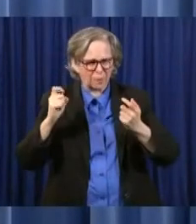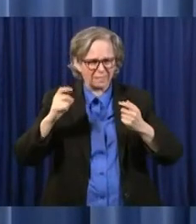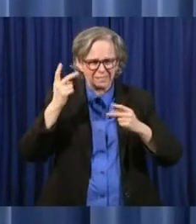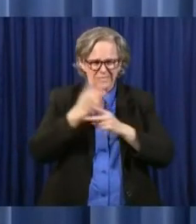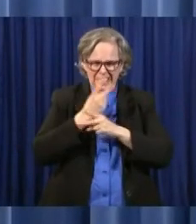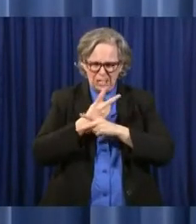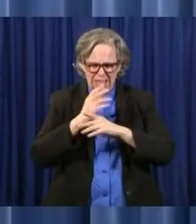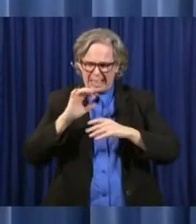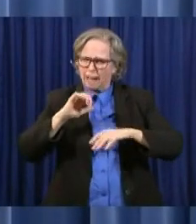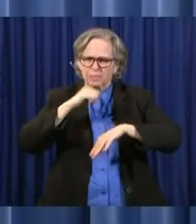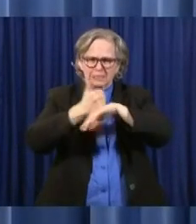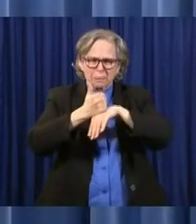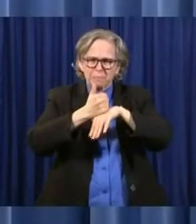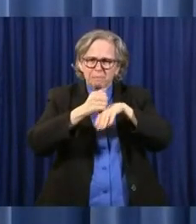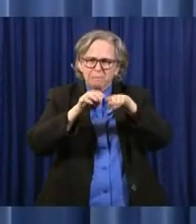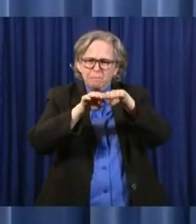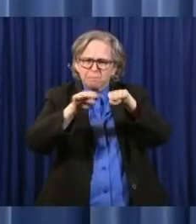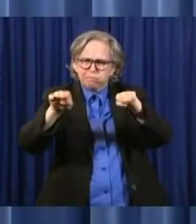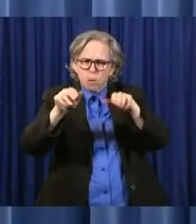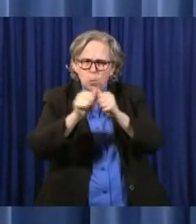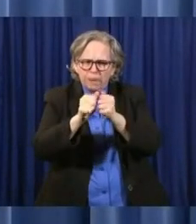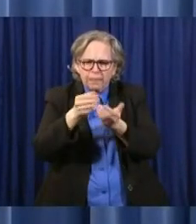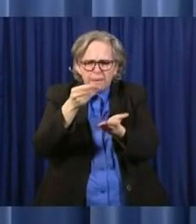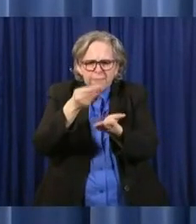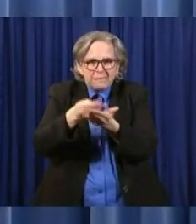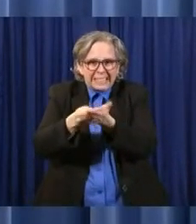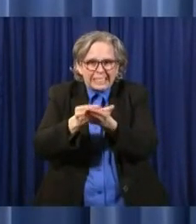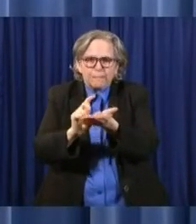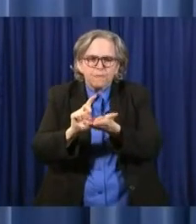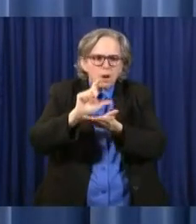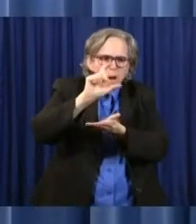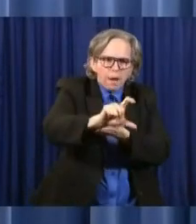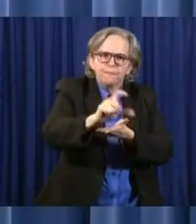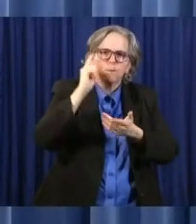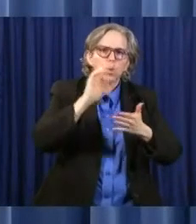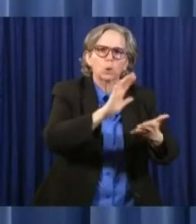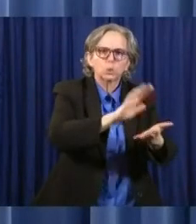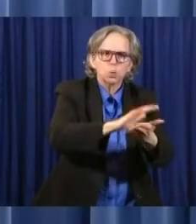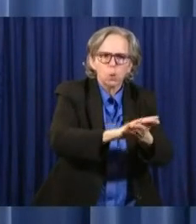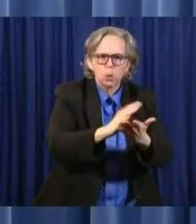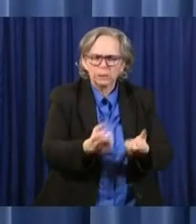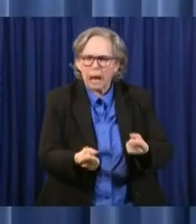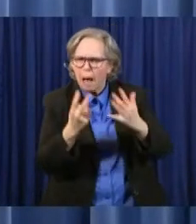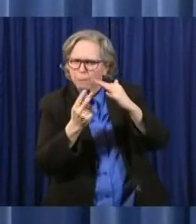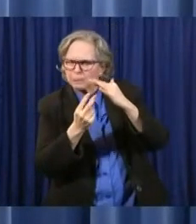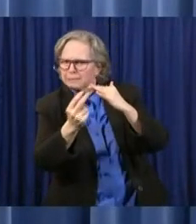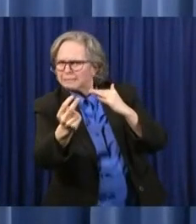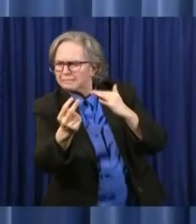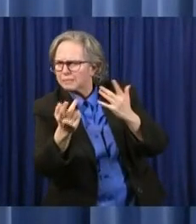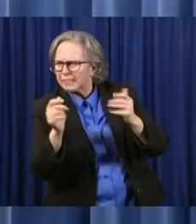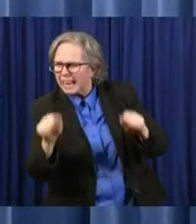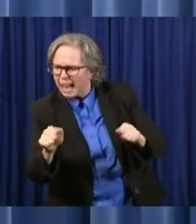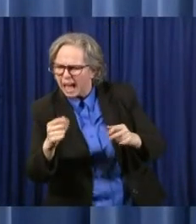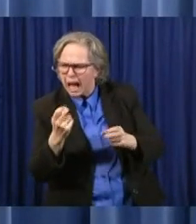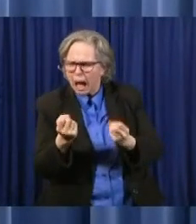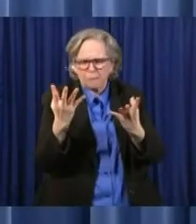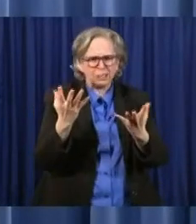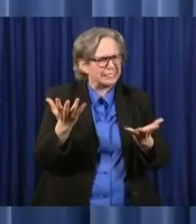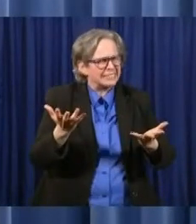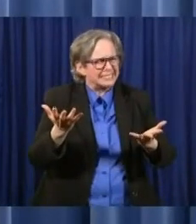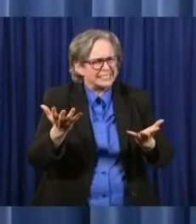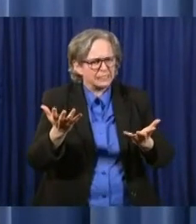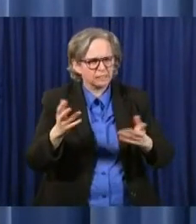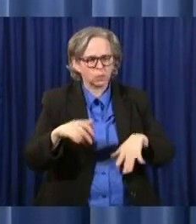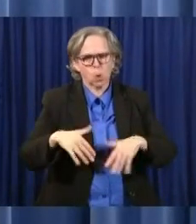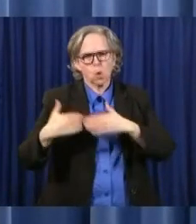schools and some predictability as much as possible. We have an obligation to our schools, to our students,